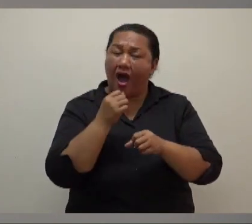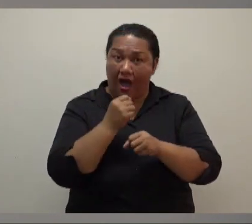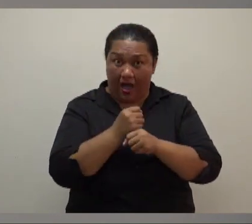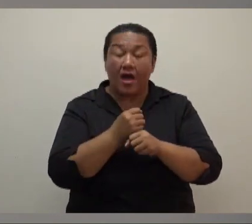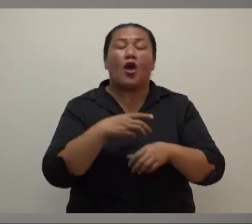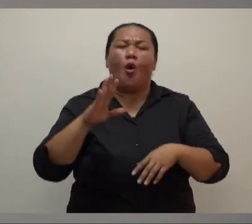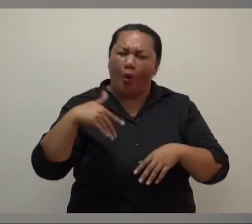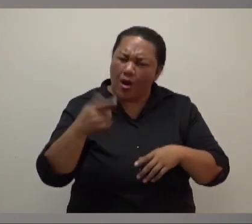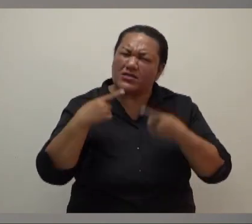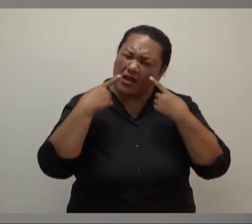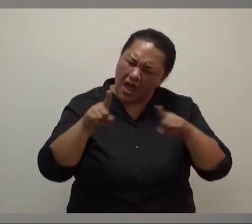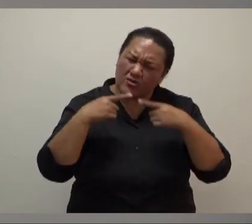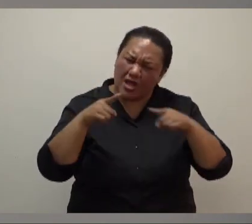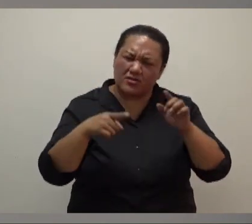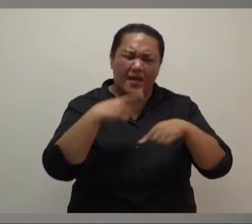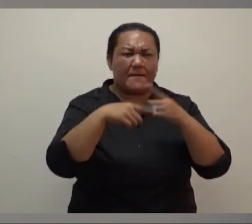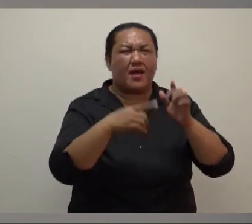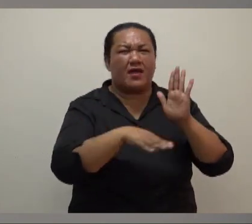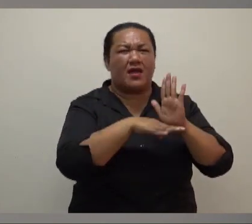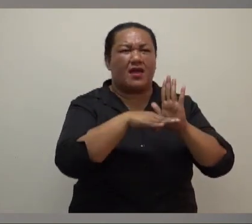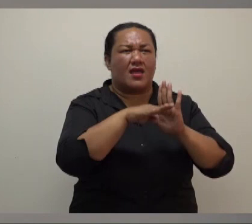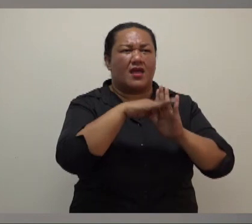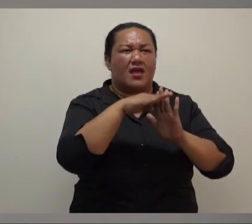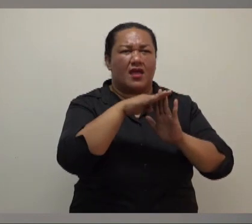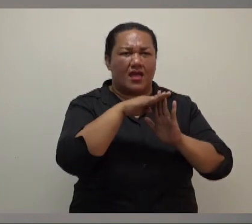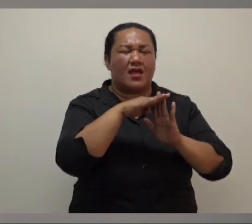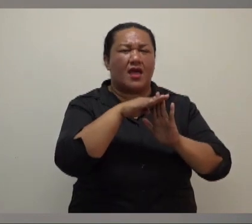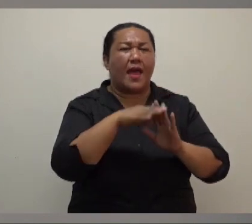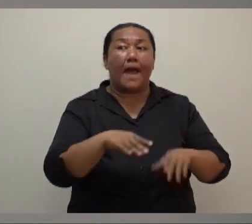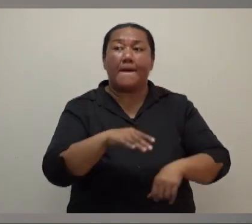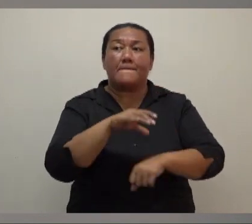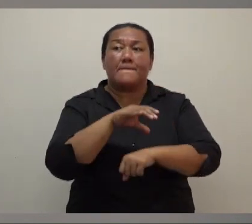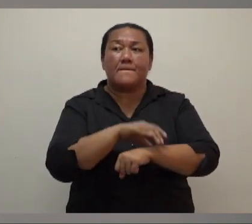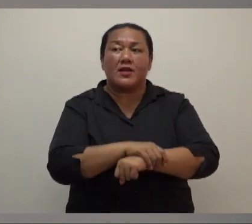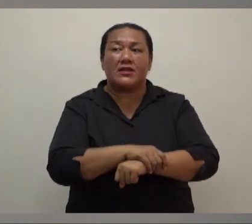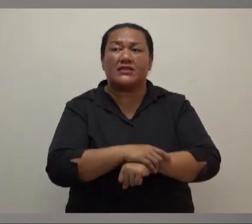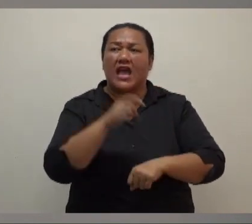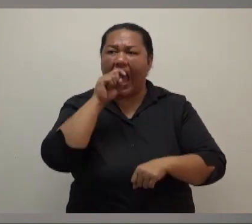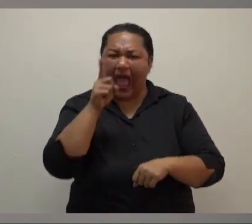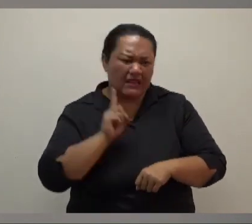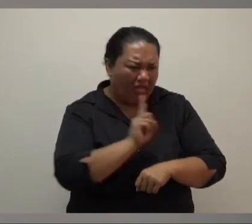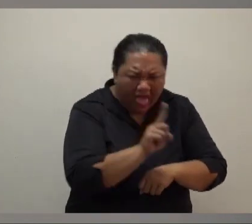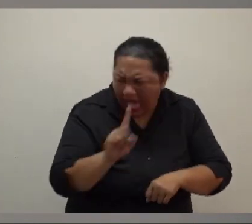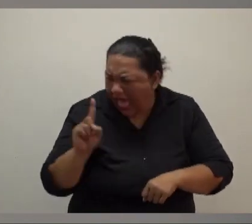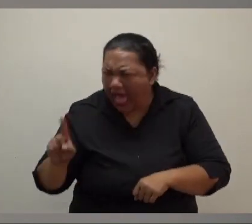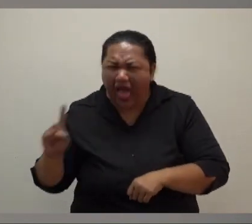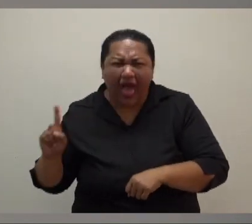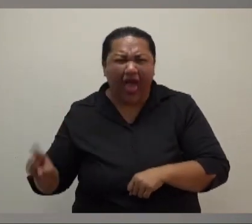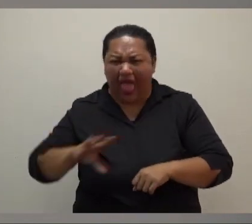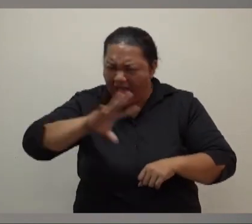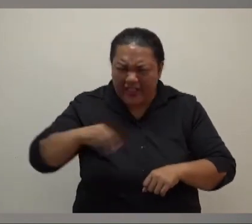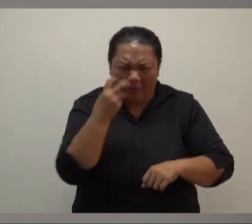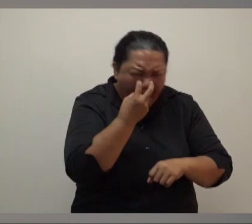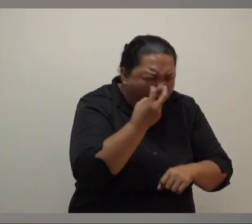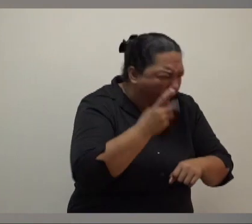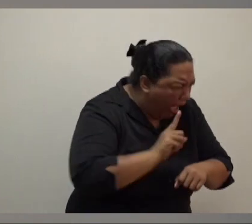policed. The police officer cannot be everywhere and they don't want to be everywhere. There's a particular level of responsibility.